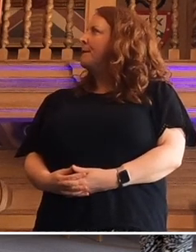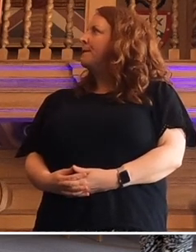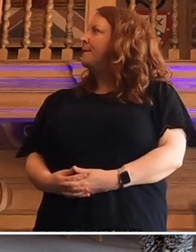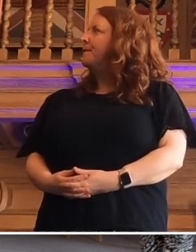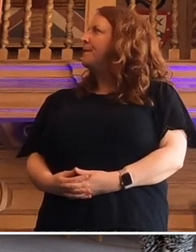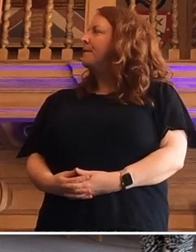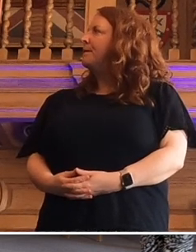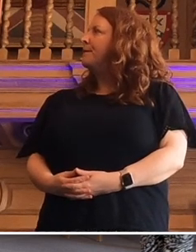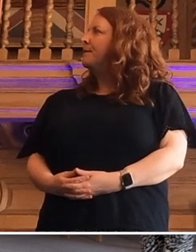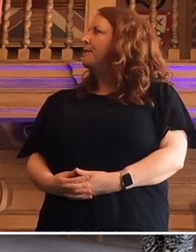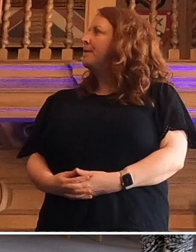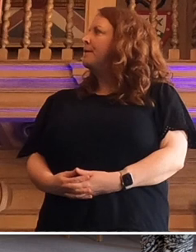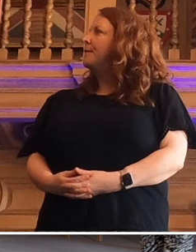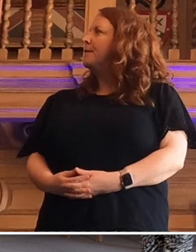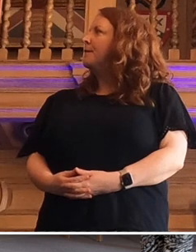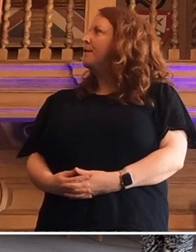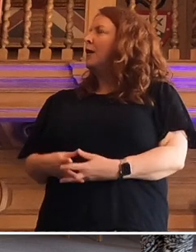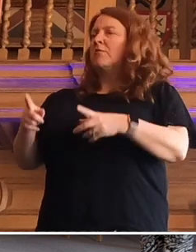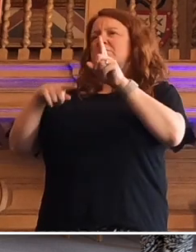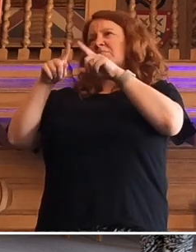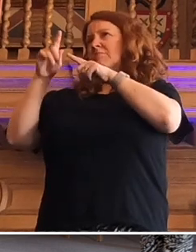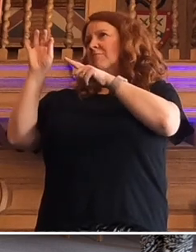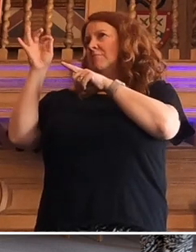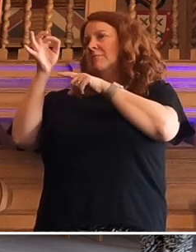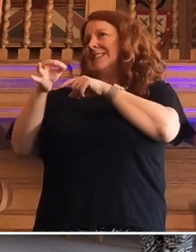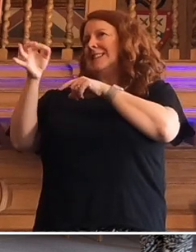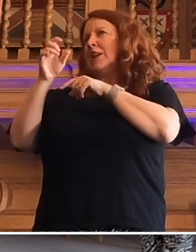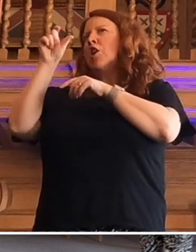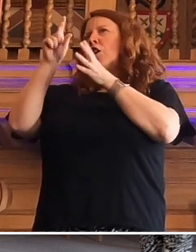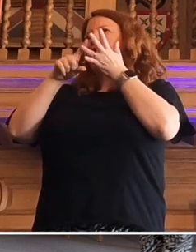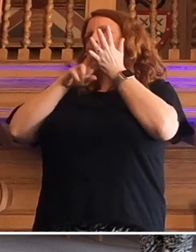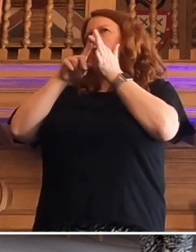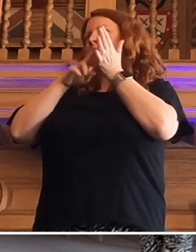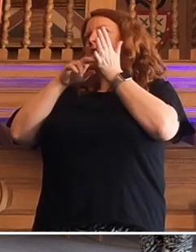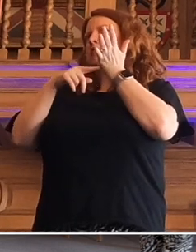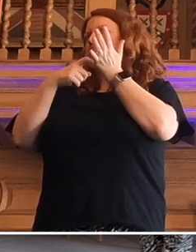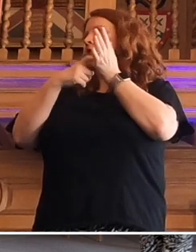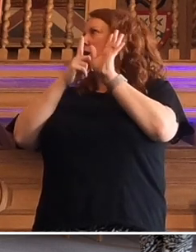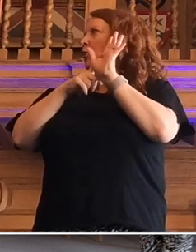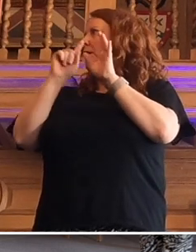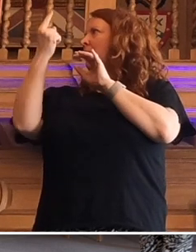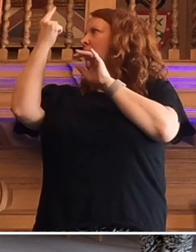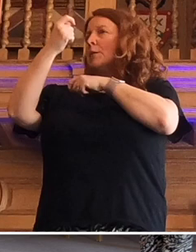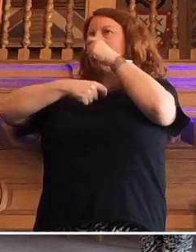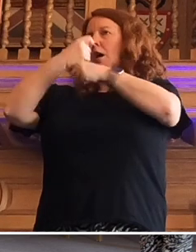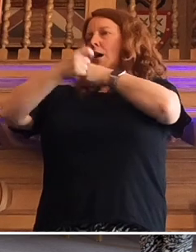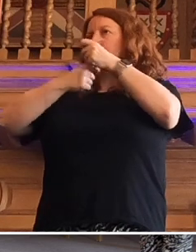And all of these places, Coventry was the first. Luton, a Marmot town.